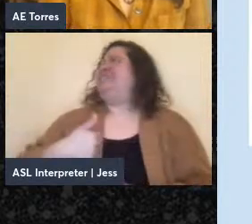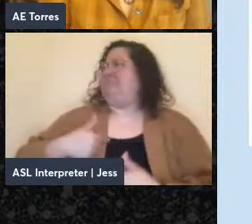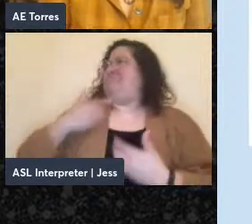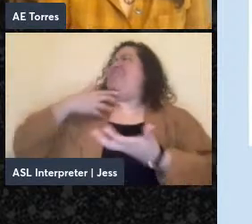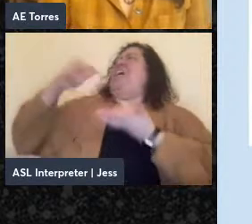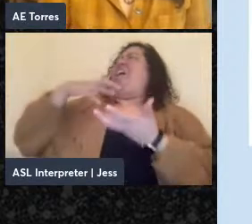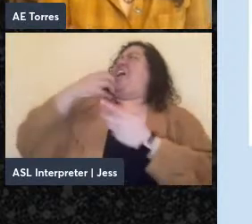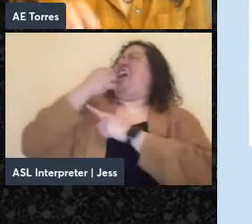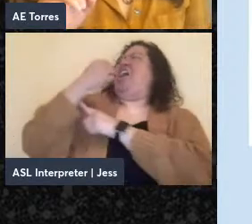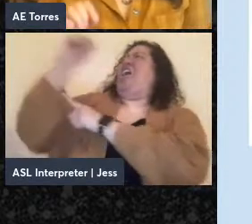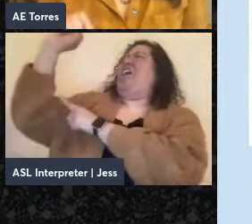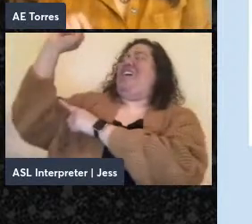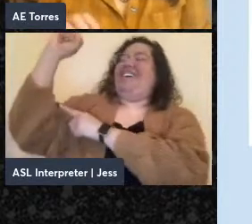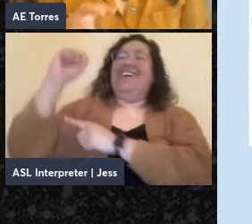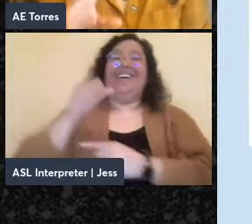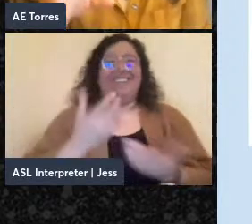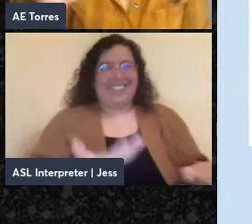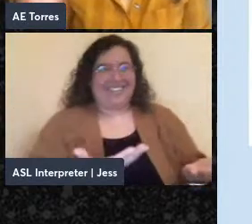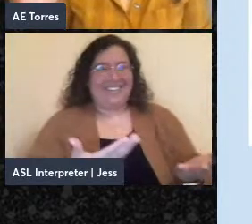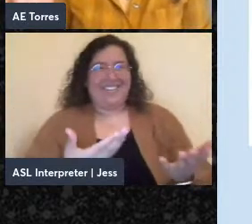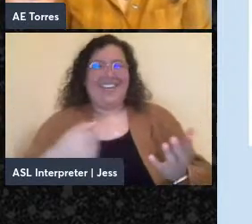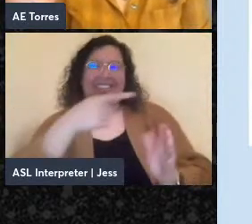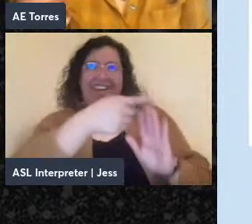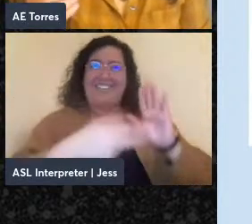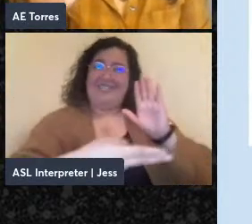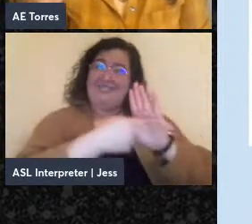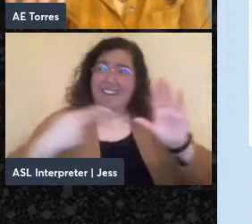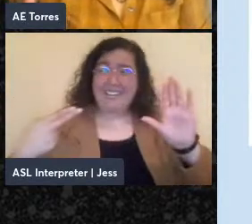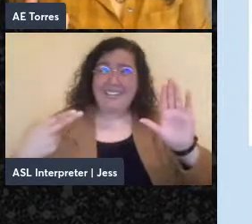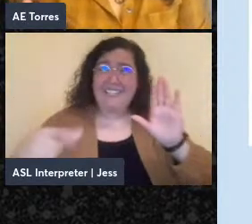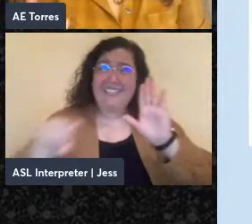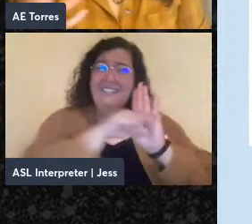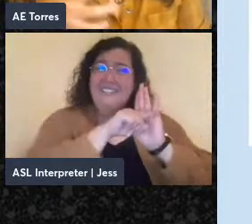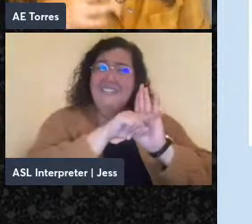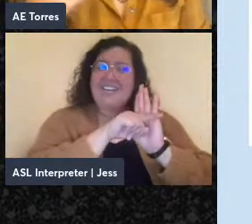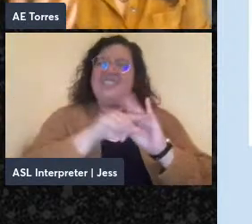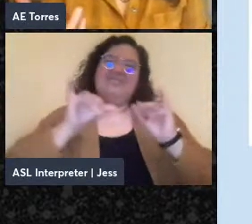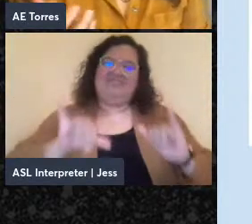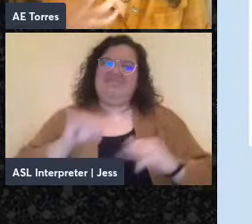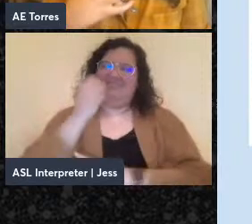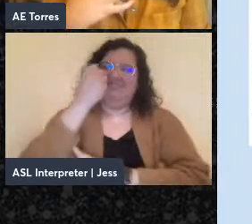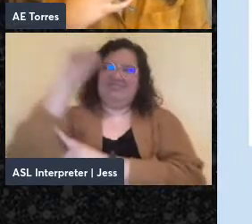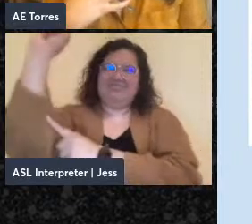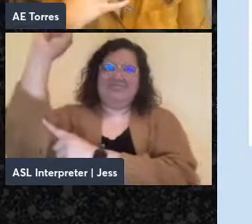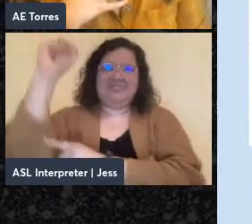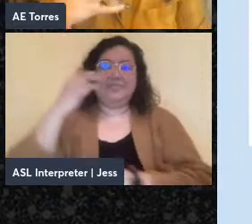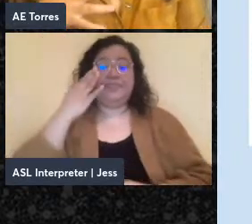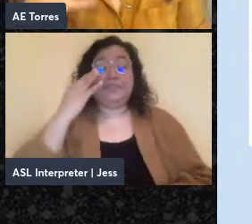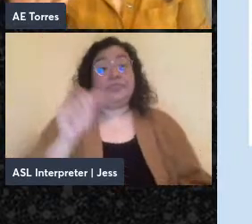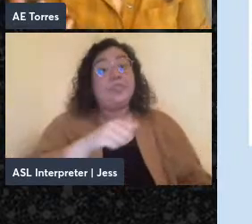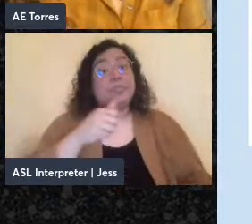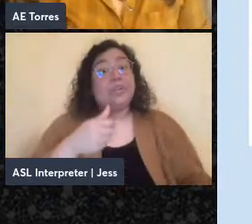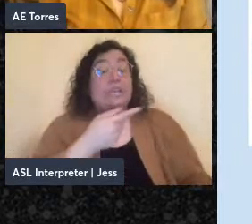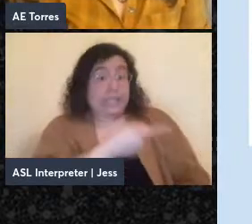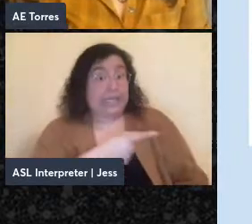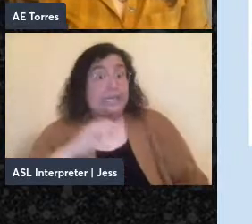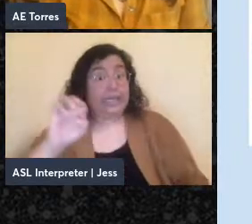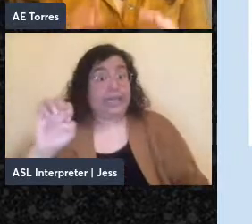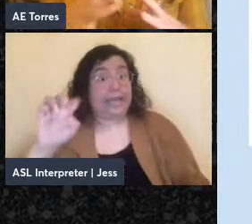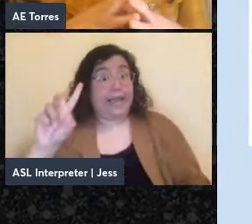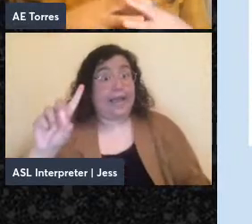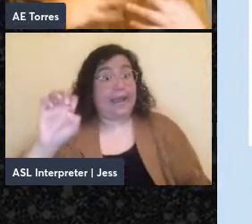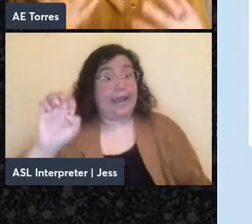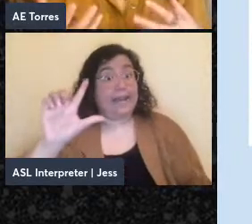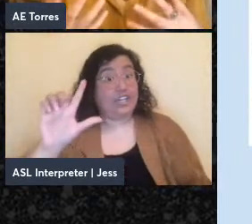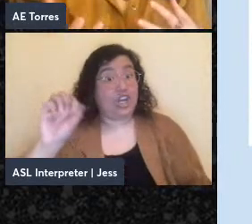space. In addition to the introduction's close readings of Edelstadt and other poets, we have a number of chapters